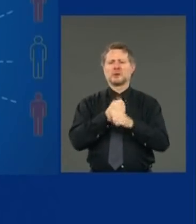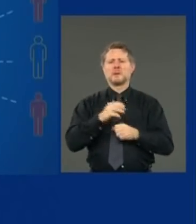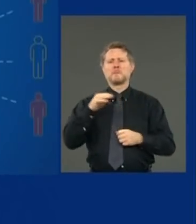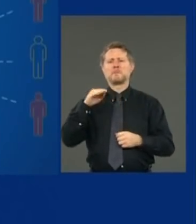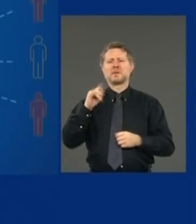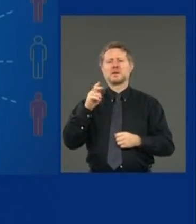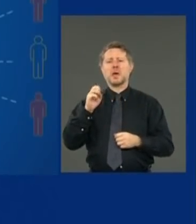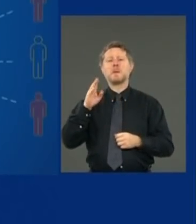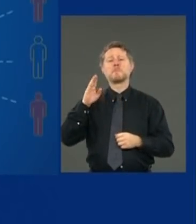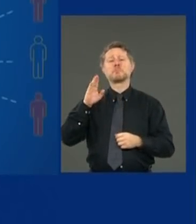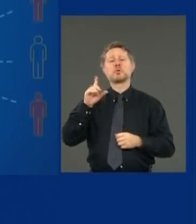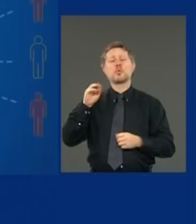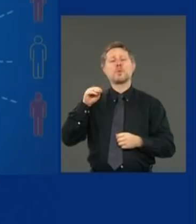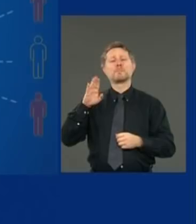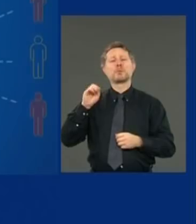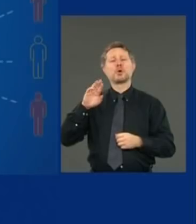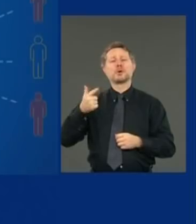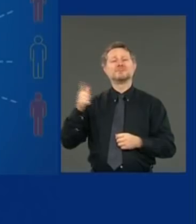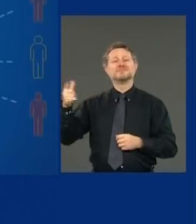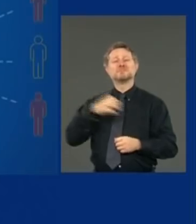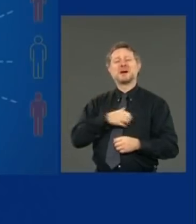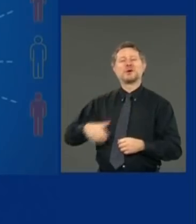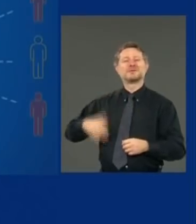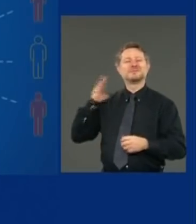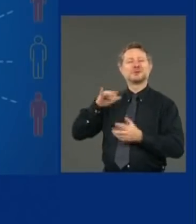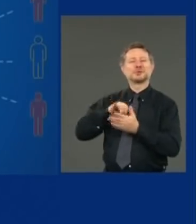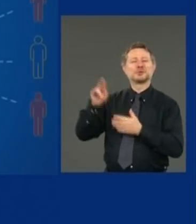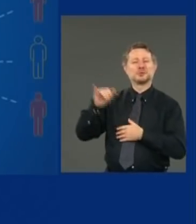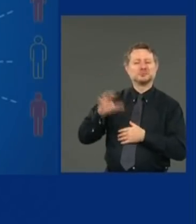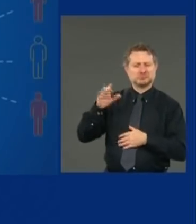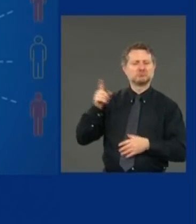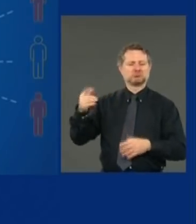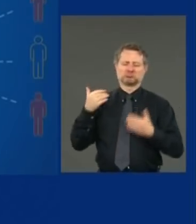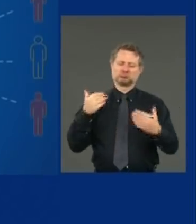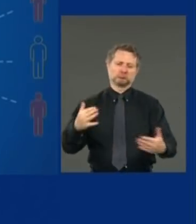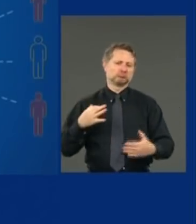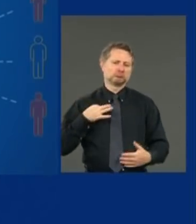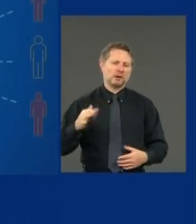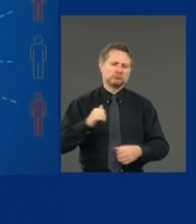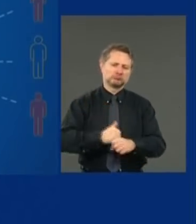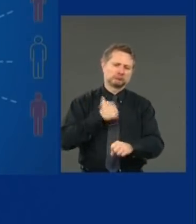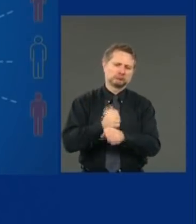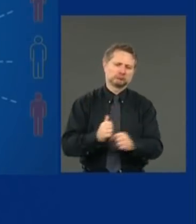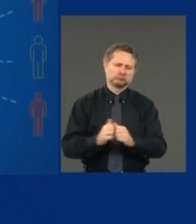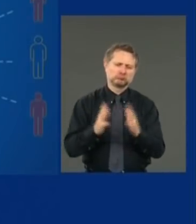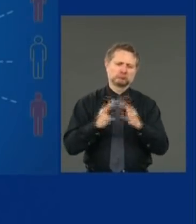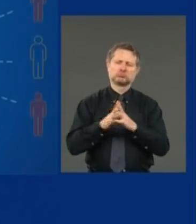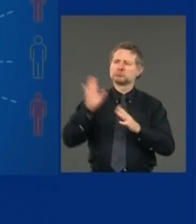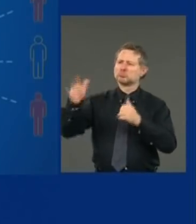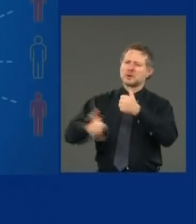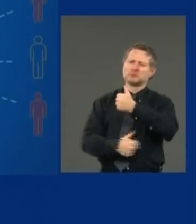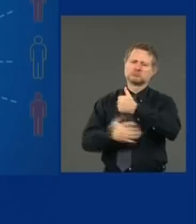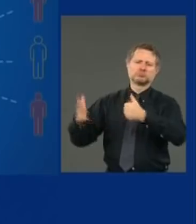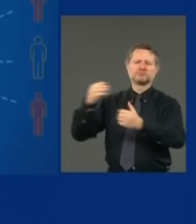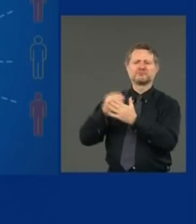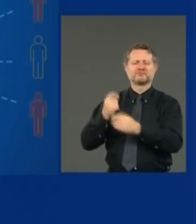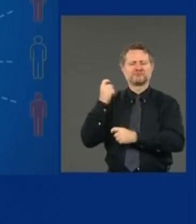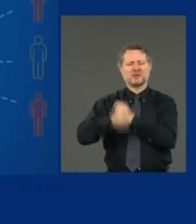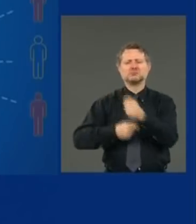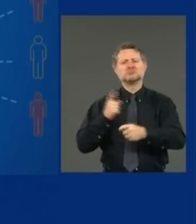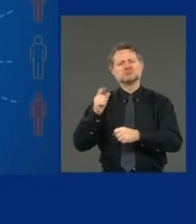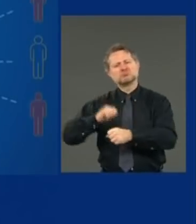mayor of New York City, volunteered to have his Bloomberg philanthropies put together a